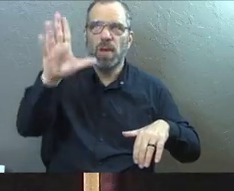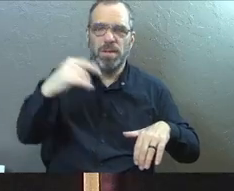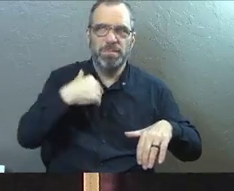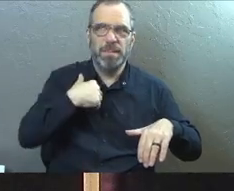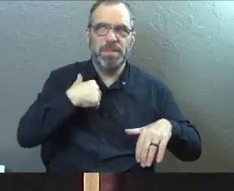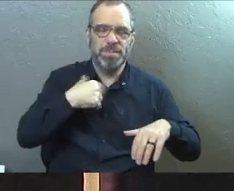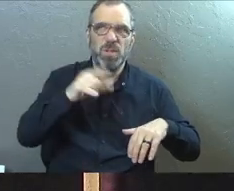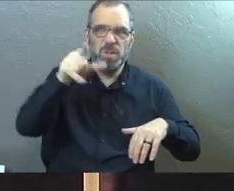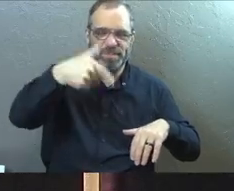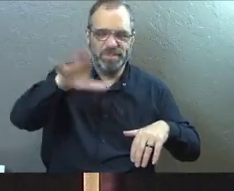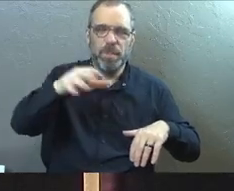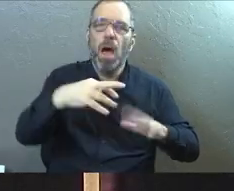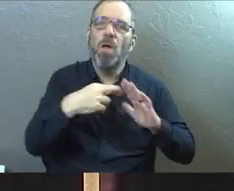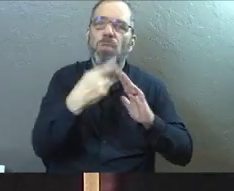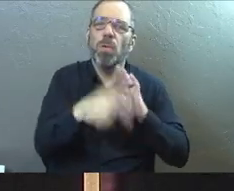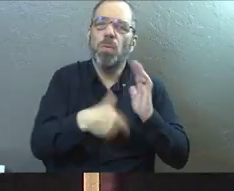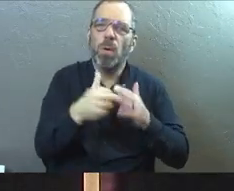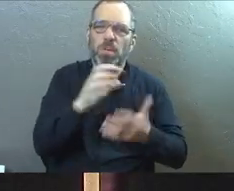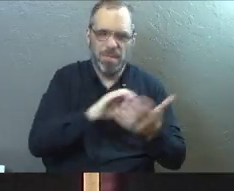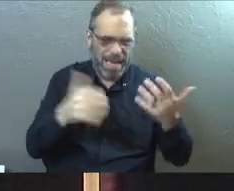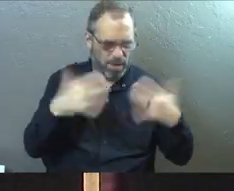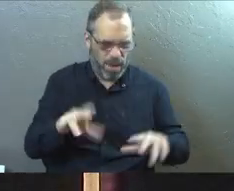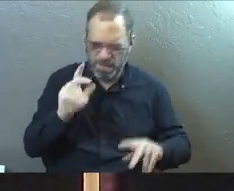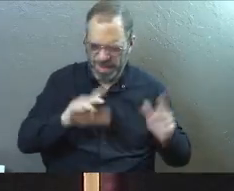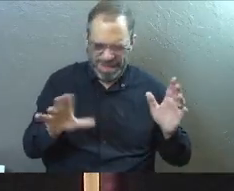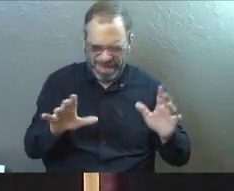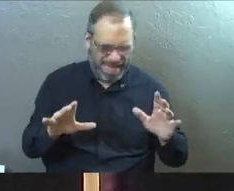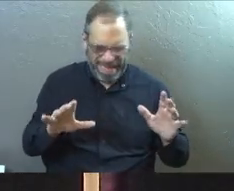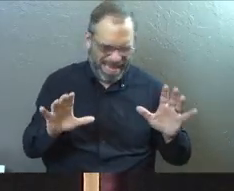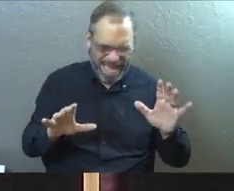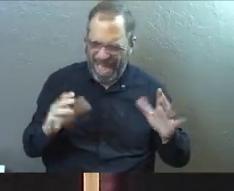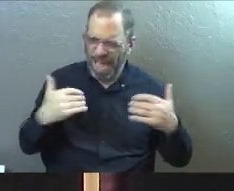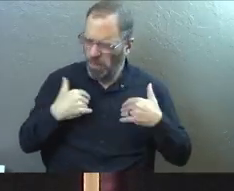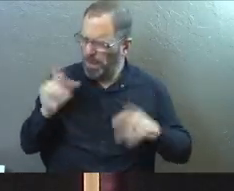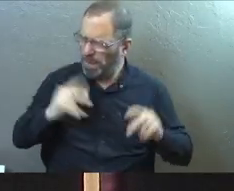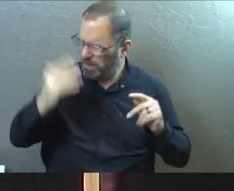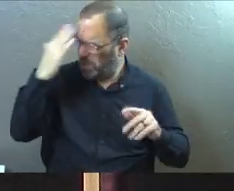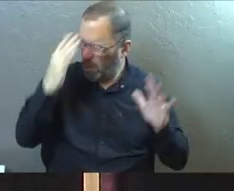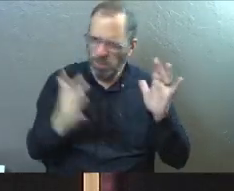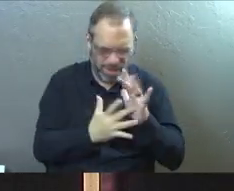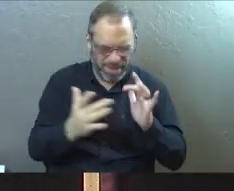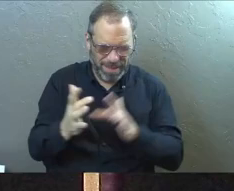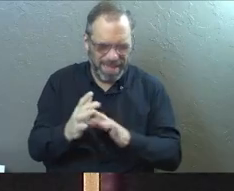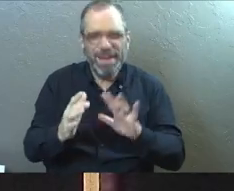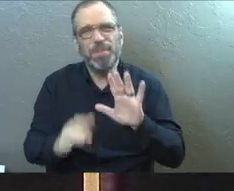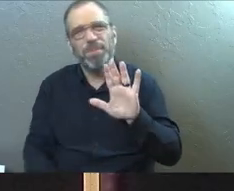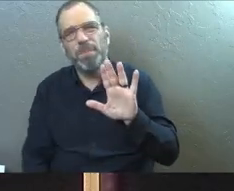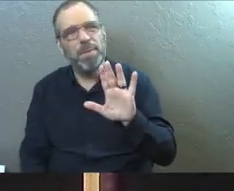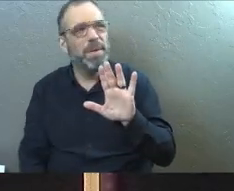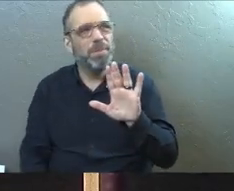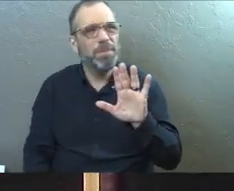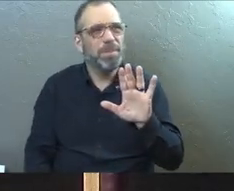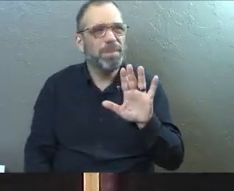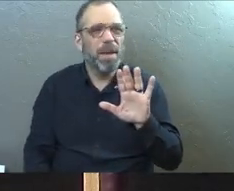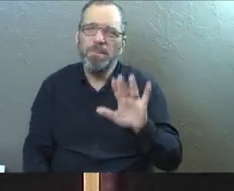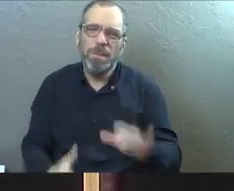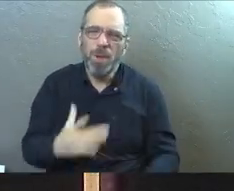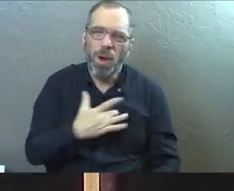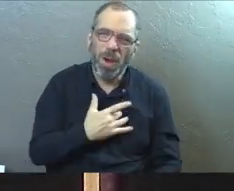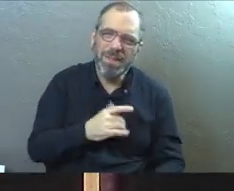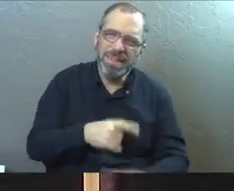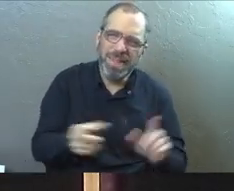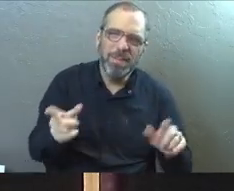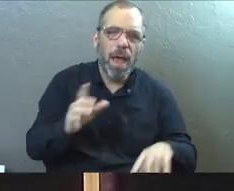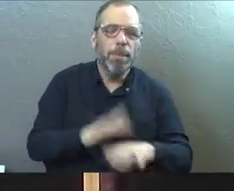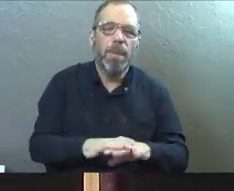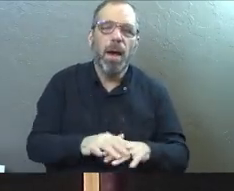the roles confused. You say, what are you talking about? I don't want people to stop. I don't want to keep people from knowing Jesus. Maybe that's not the deep issue of your heart at all, but sometimes